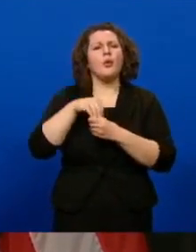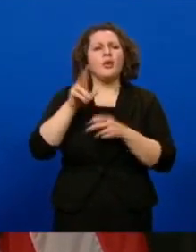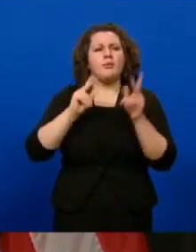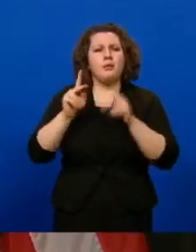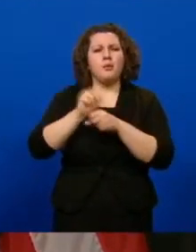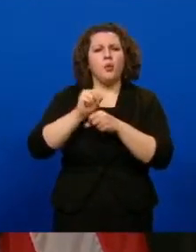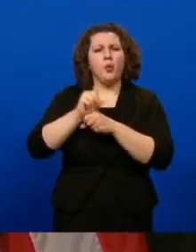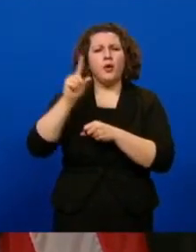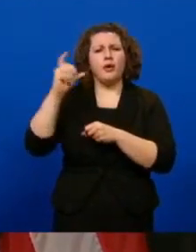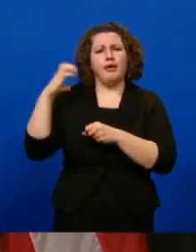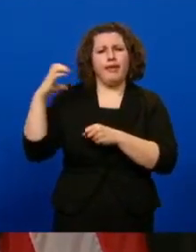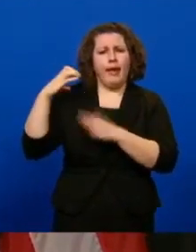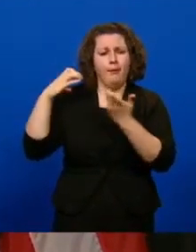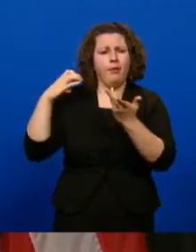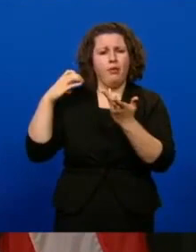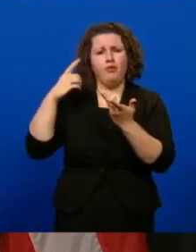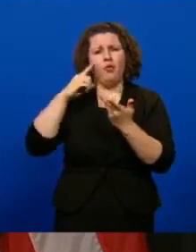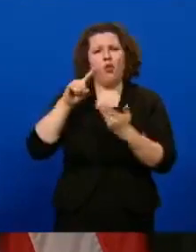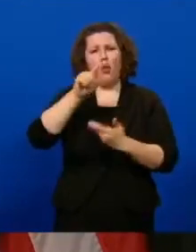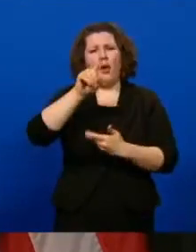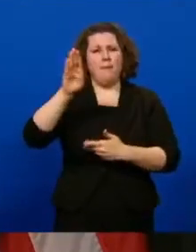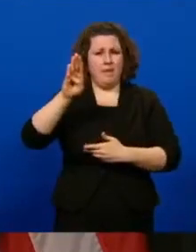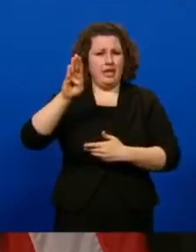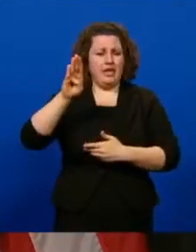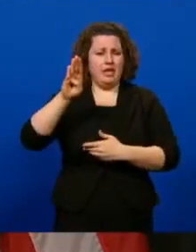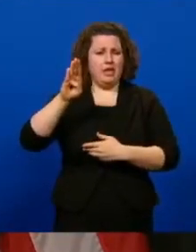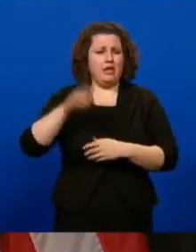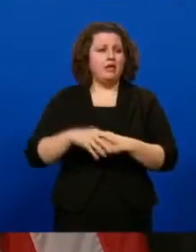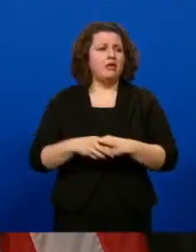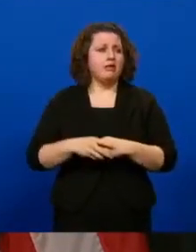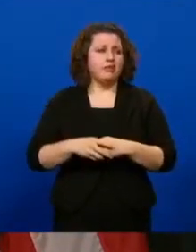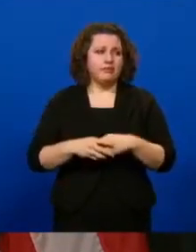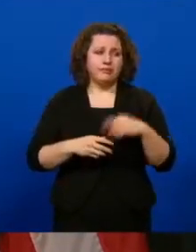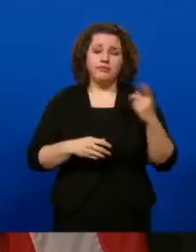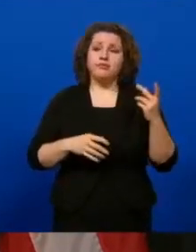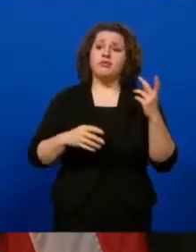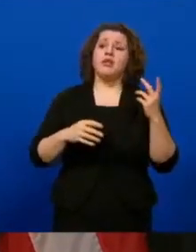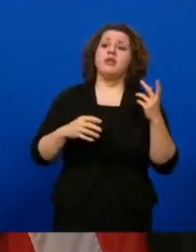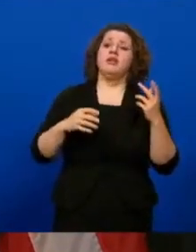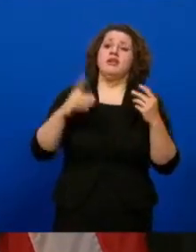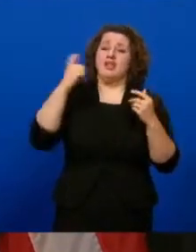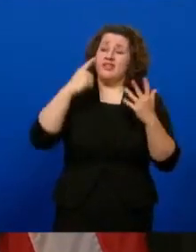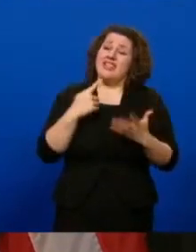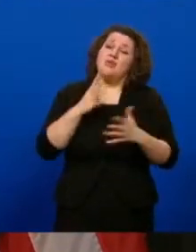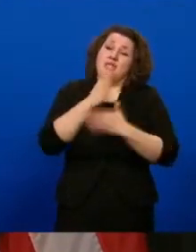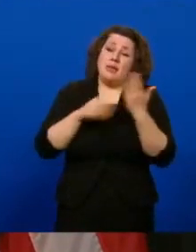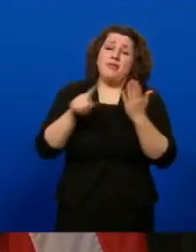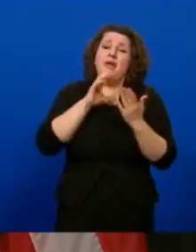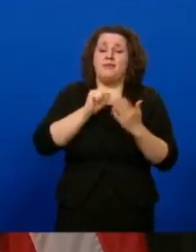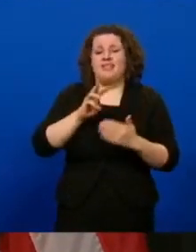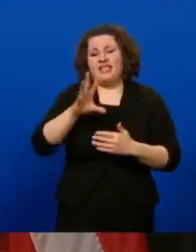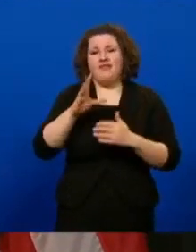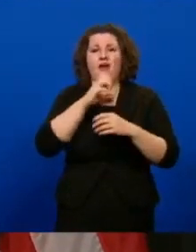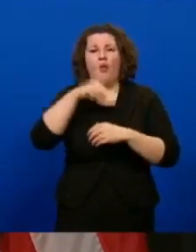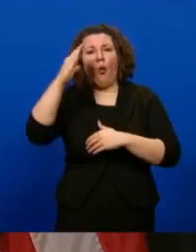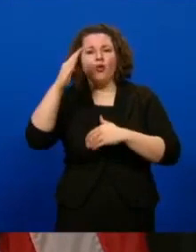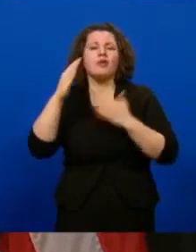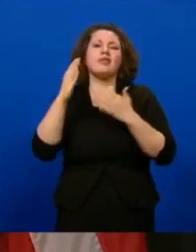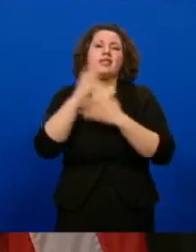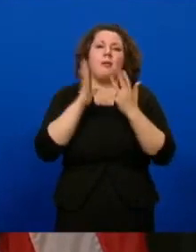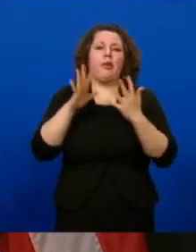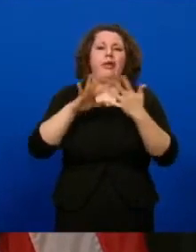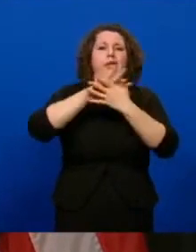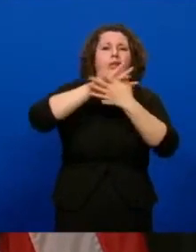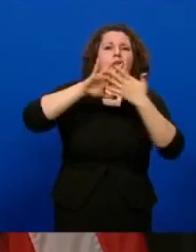the Tier 1, one of the 1B tiers? So a lot of them will, some of them will hit the 65 and older, so you're going to see some blend across the different